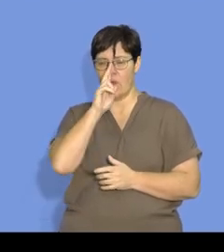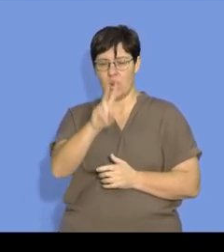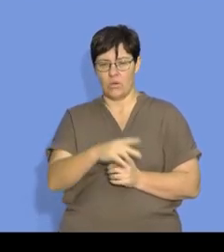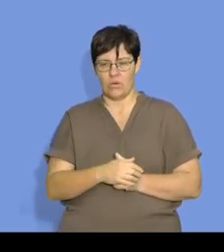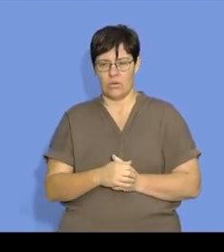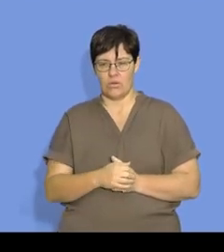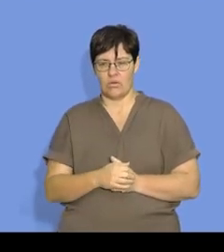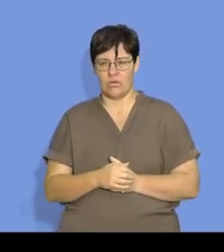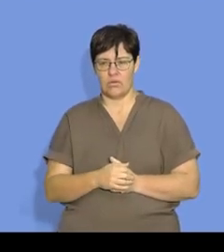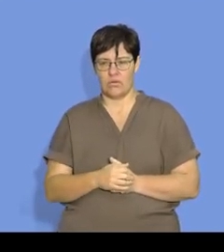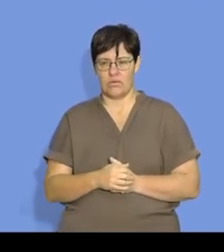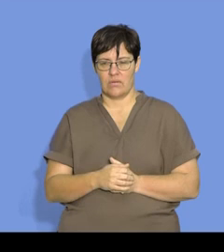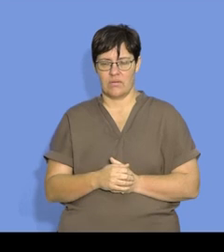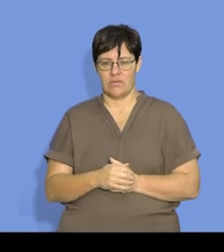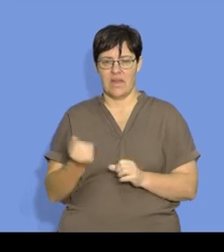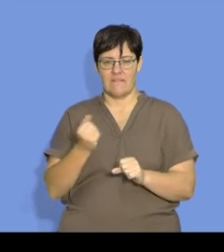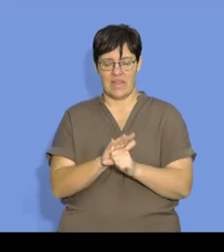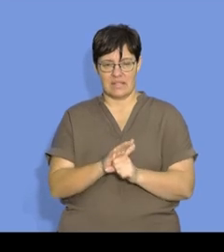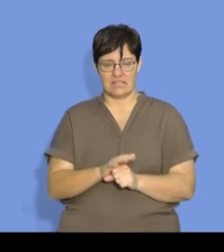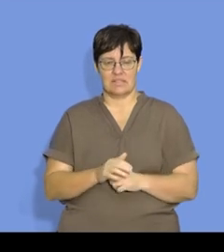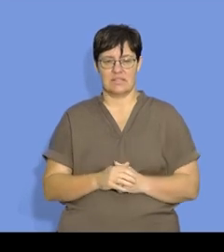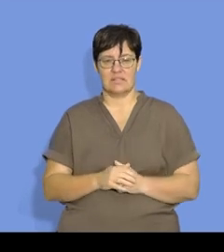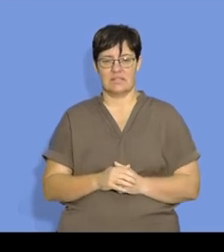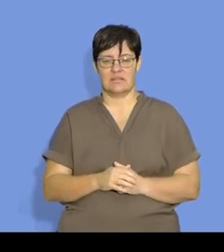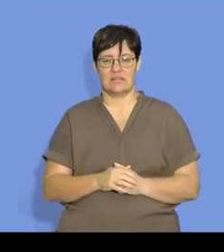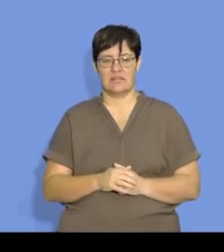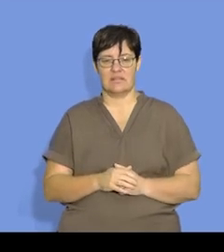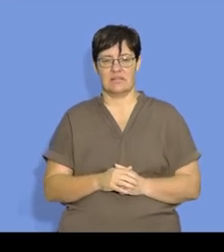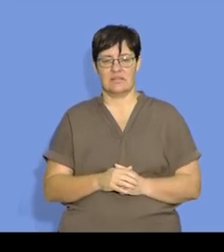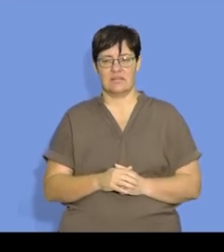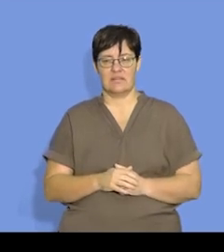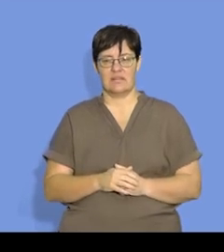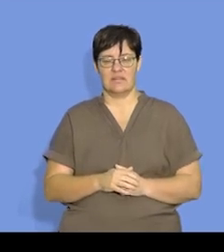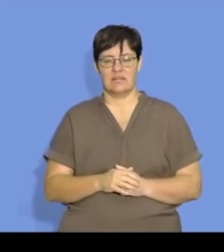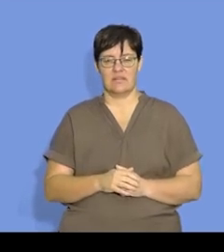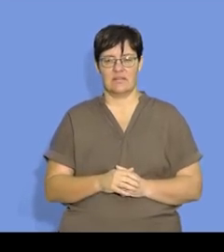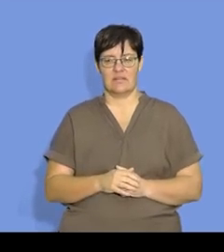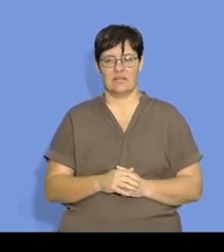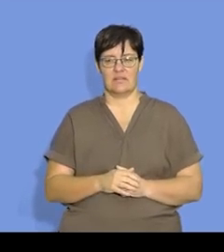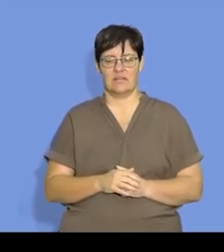So, when we look at the effect of the